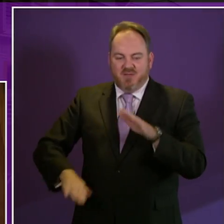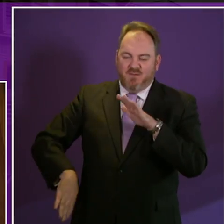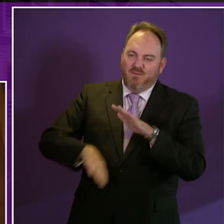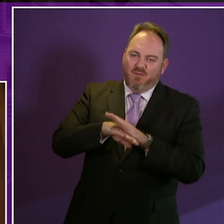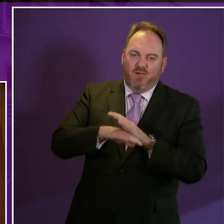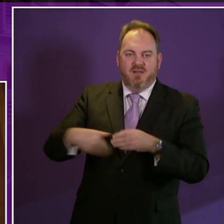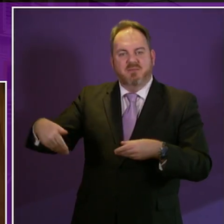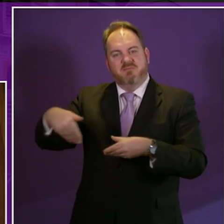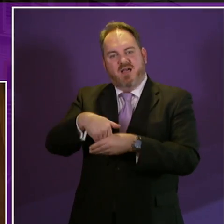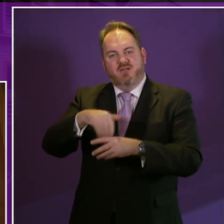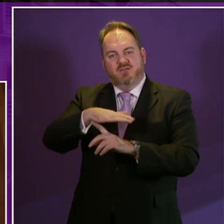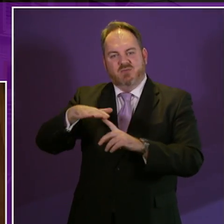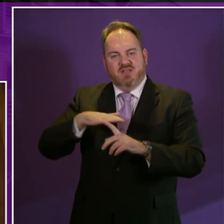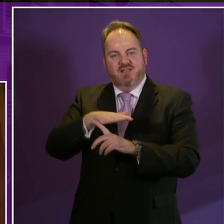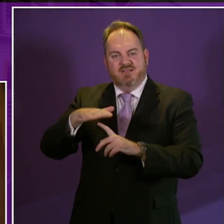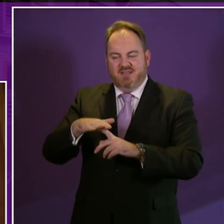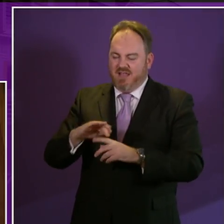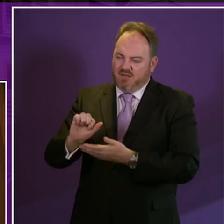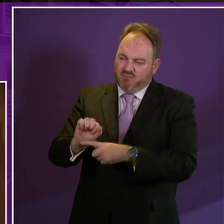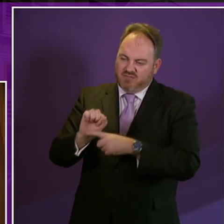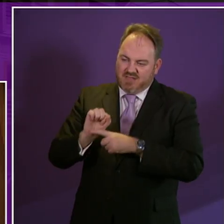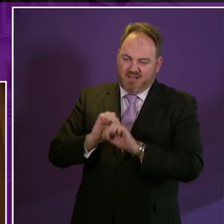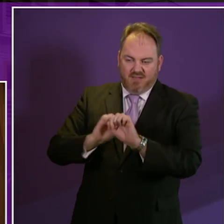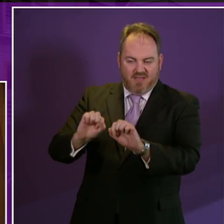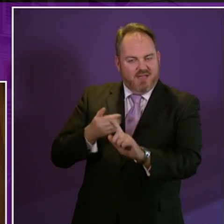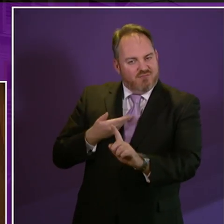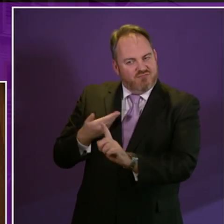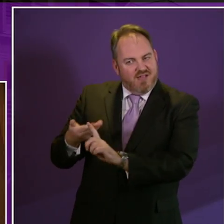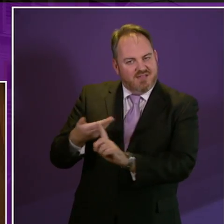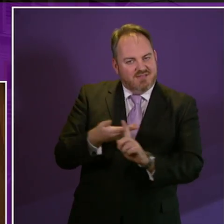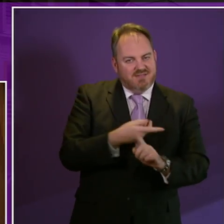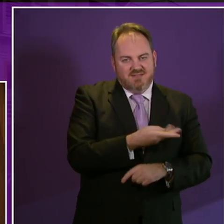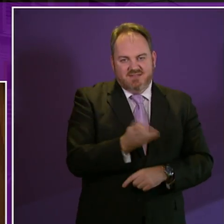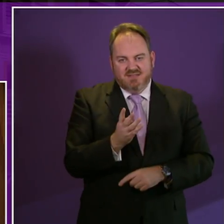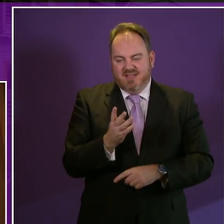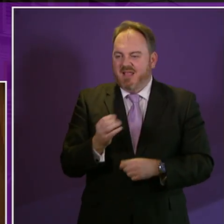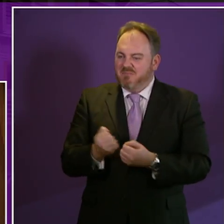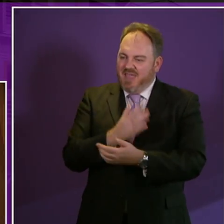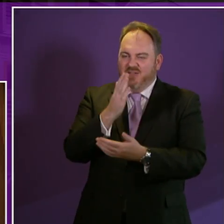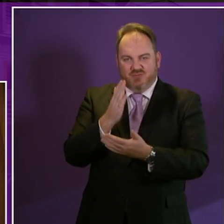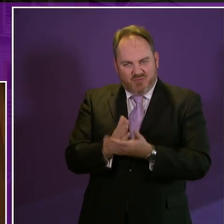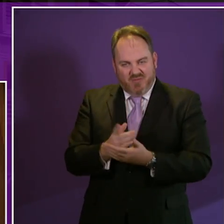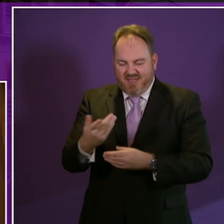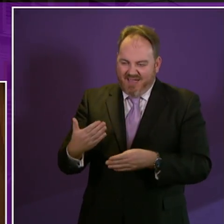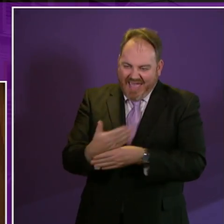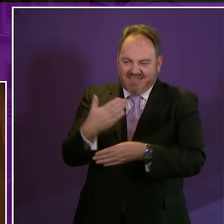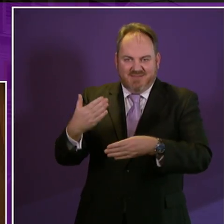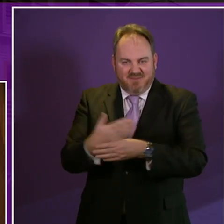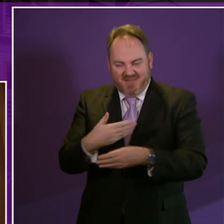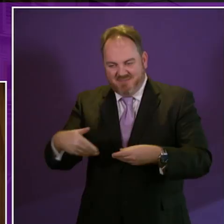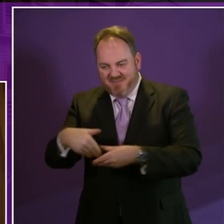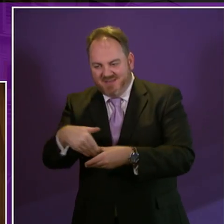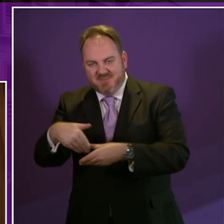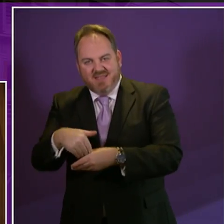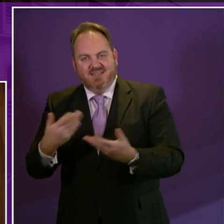citizens. And four, protect the rights of all disabled people. And five, active participation. Disabled people getting the